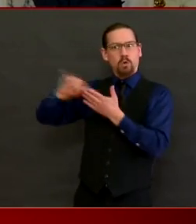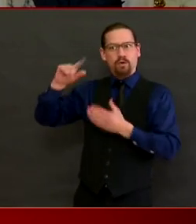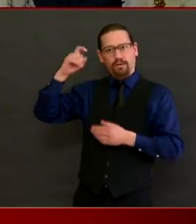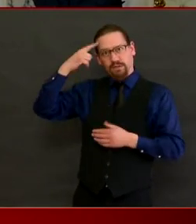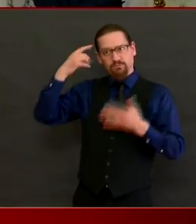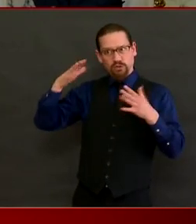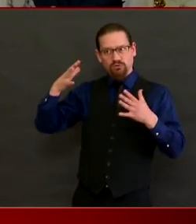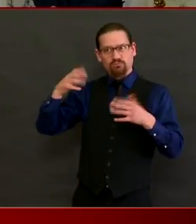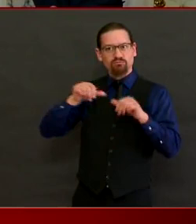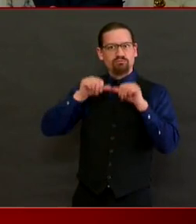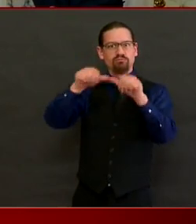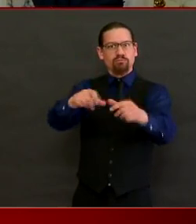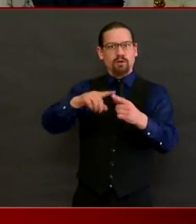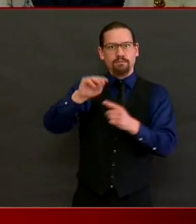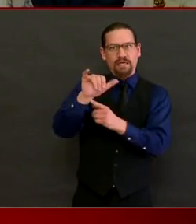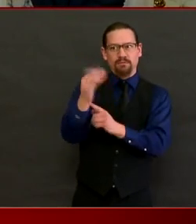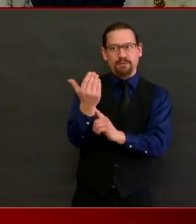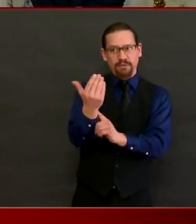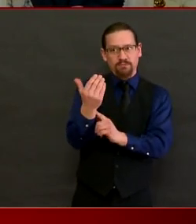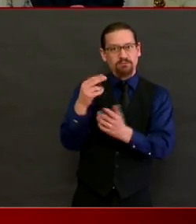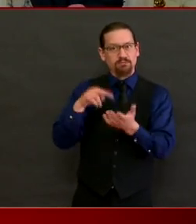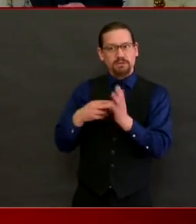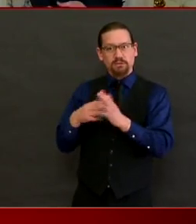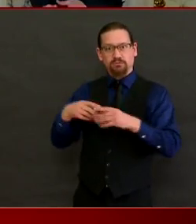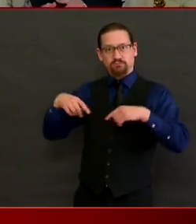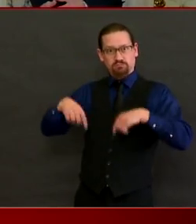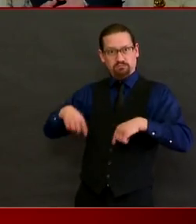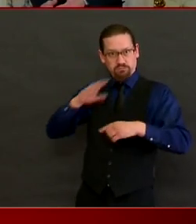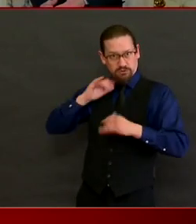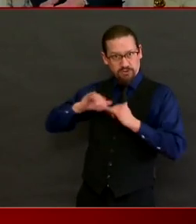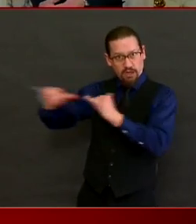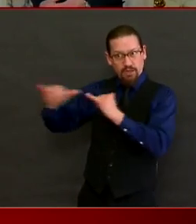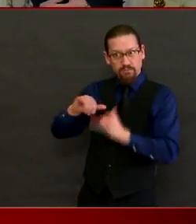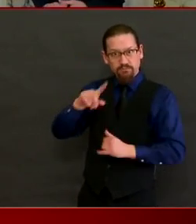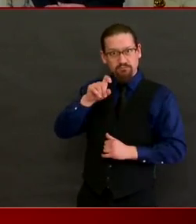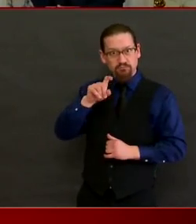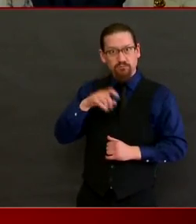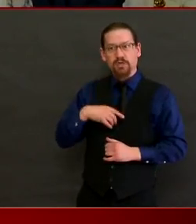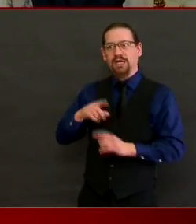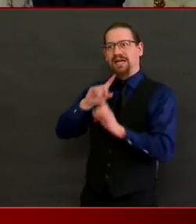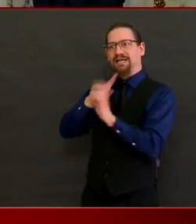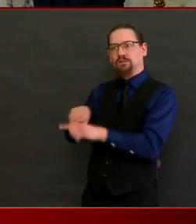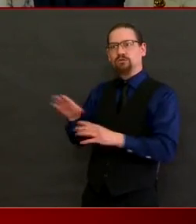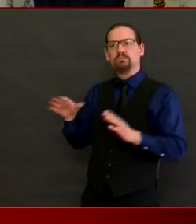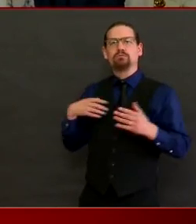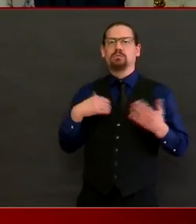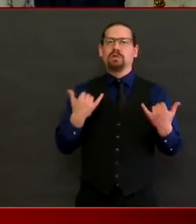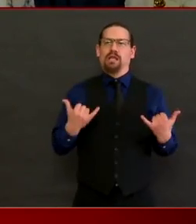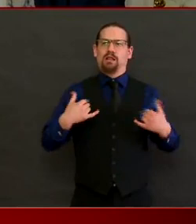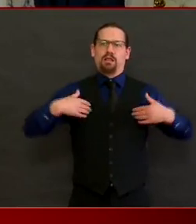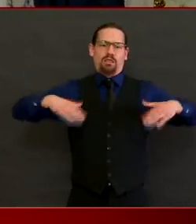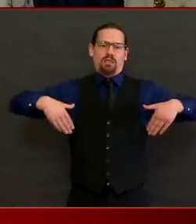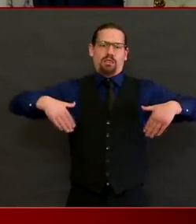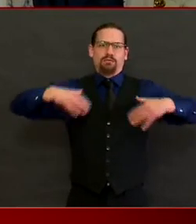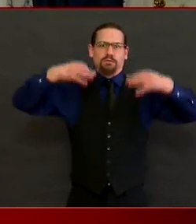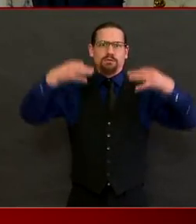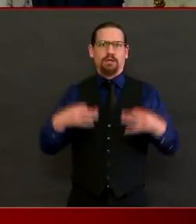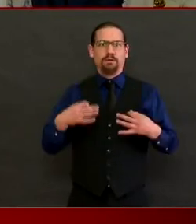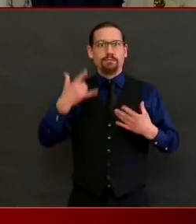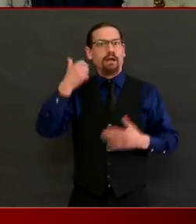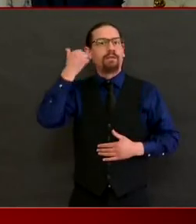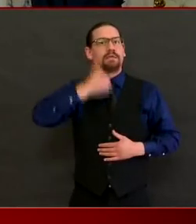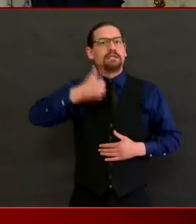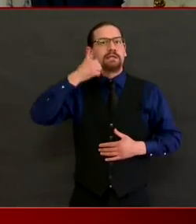information. So it's until May 8th now. And as we get closer to May 8th, I'll make another